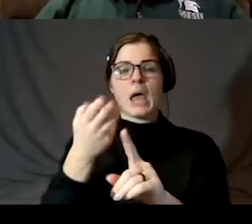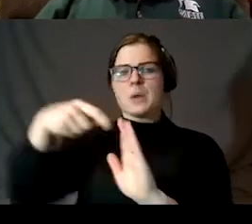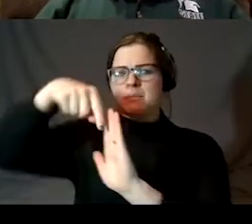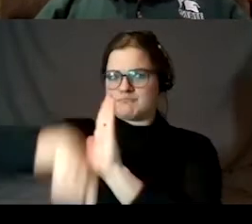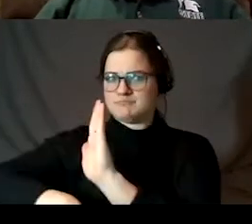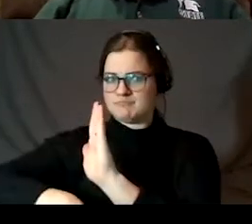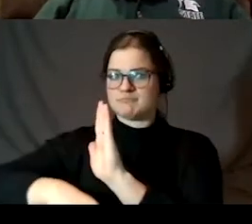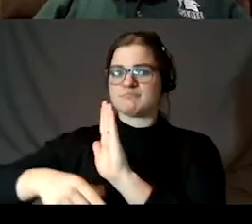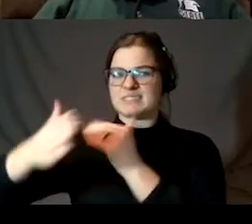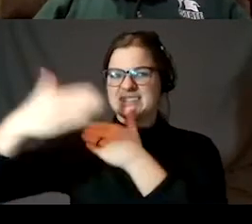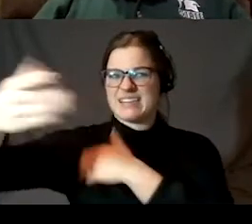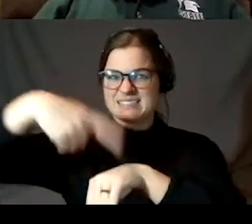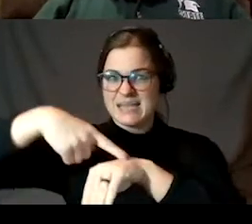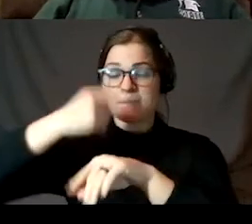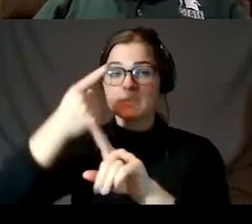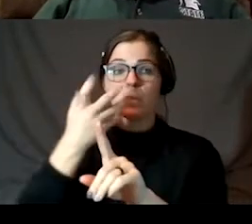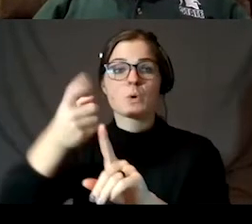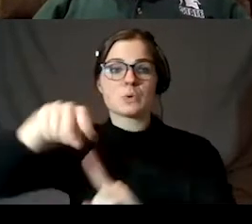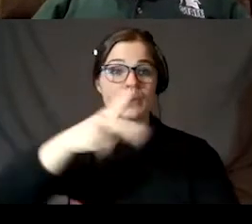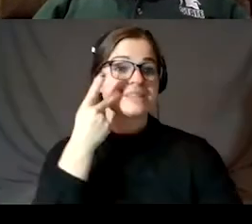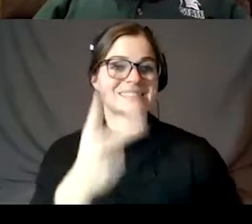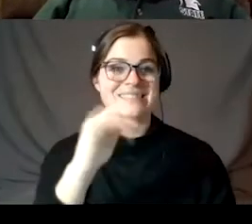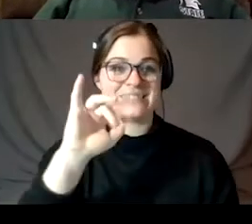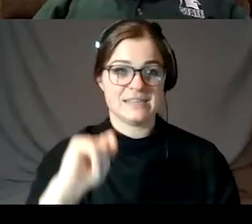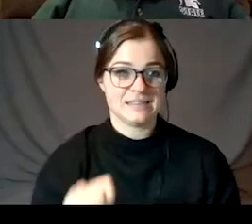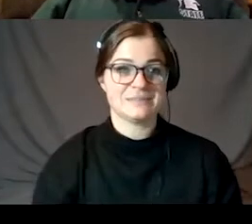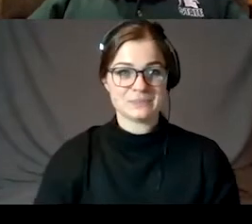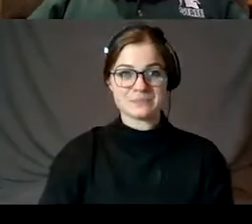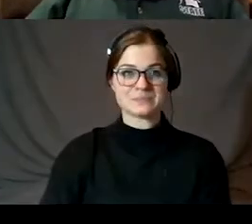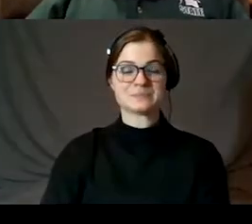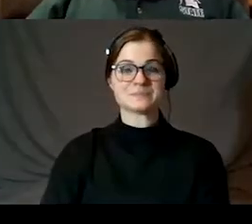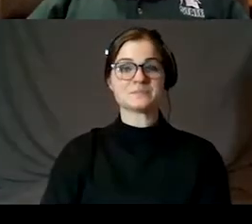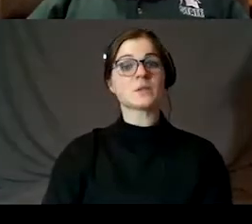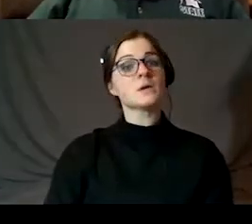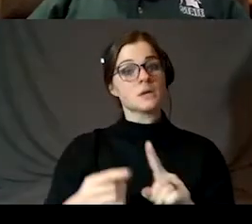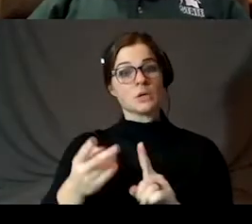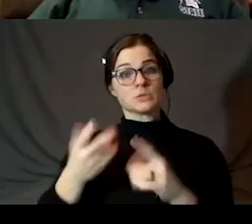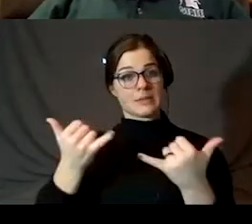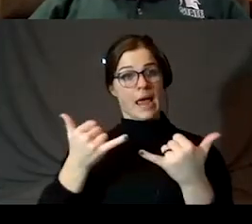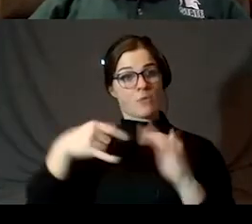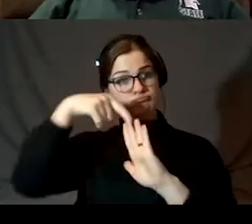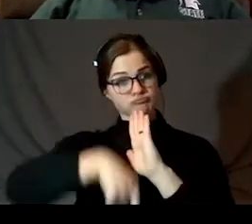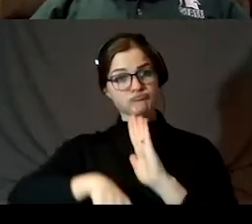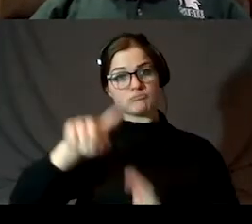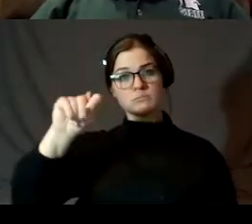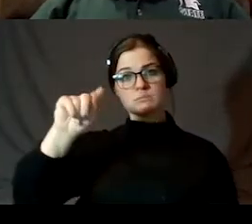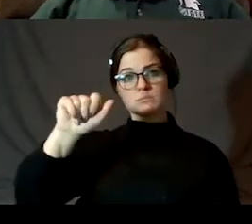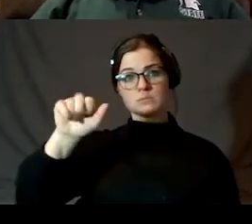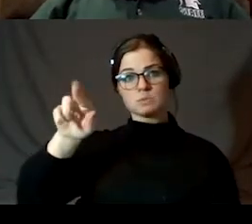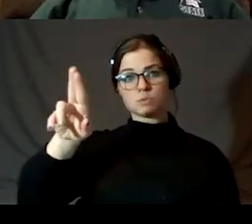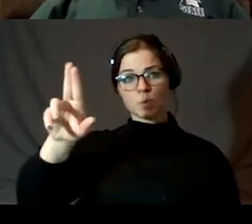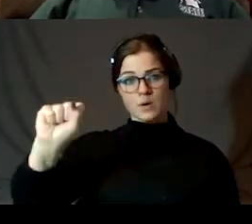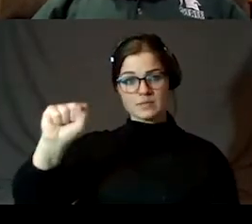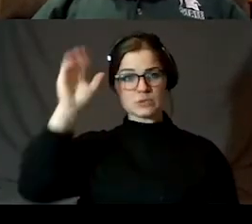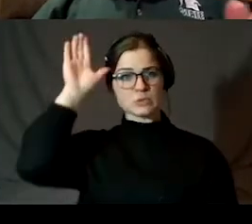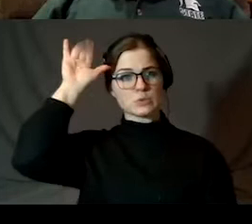but I want you at least to be able to see it. Now, in Taurus, this is a kind of a close-up map of